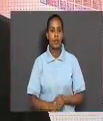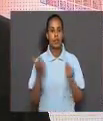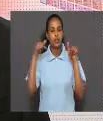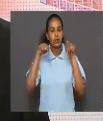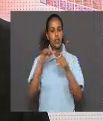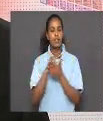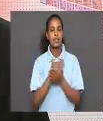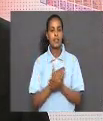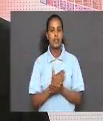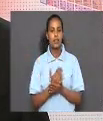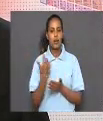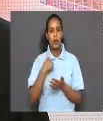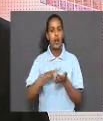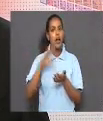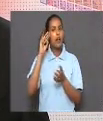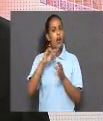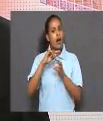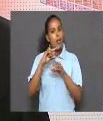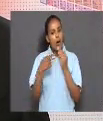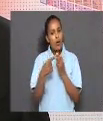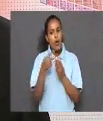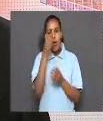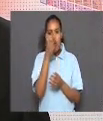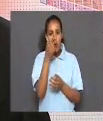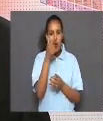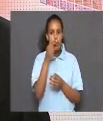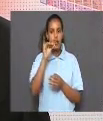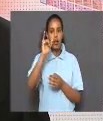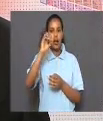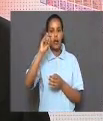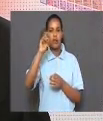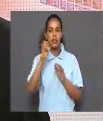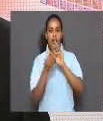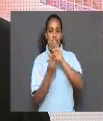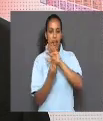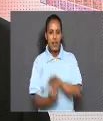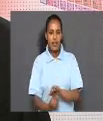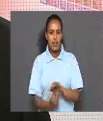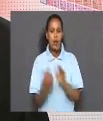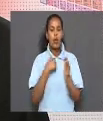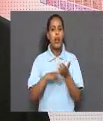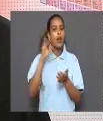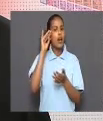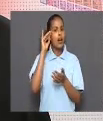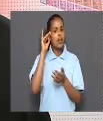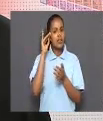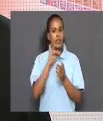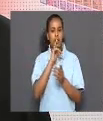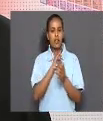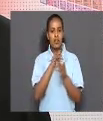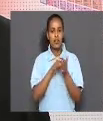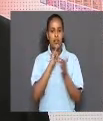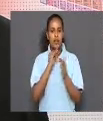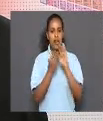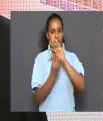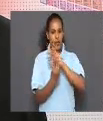In today's lesson, we learned about the common ion effect. We learned that it